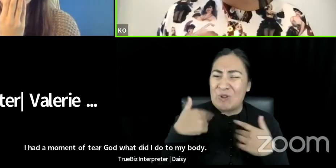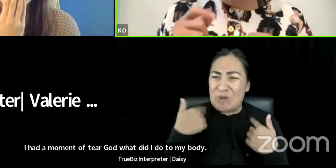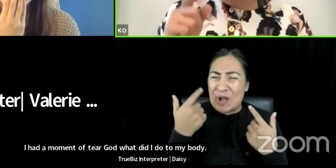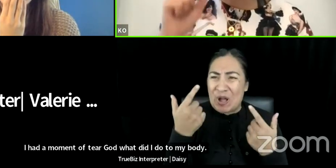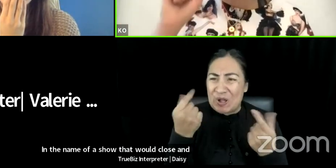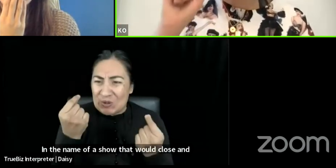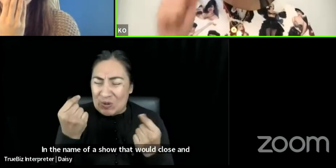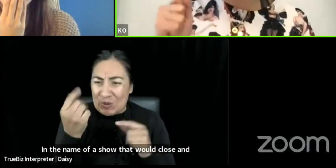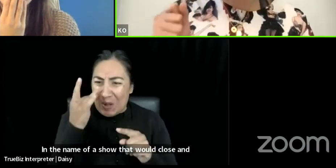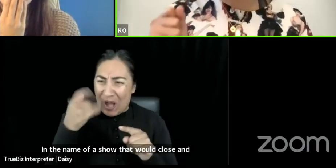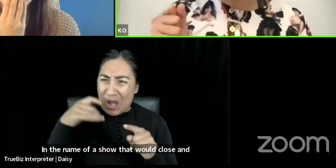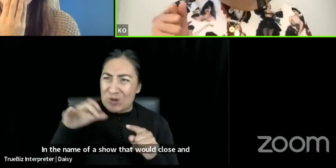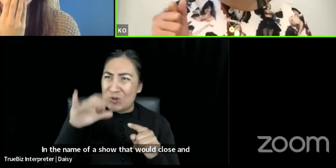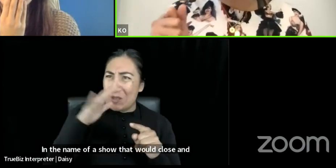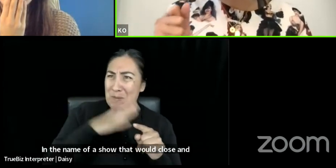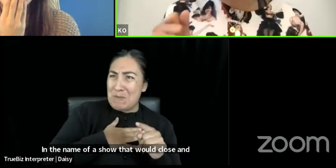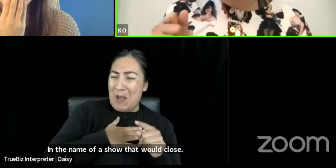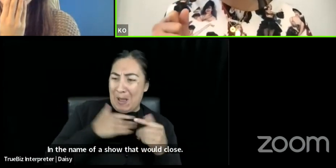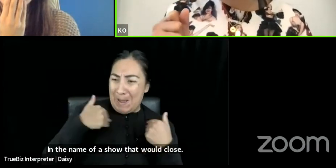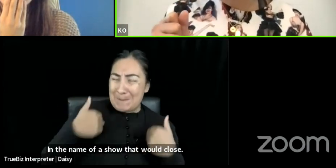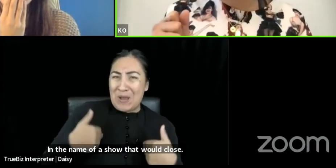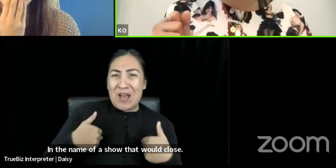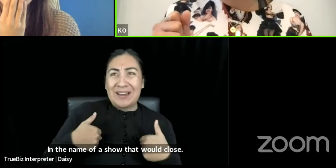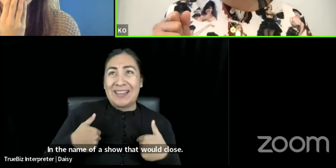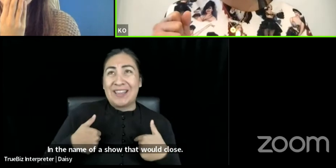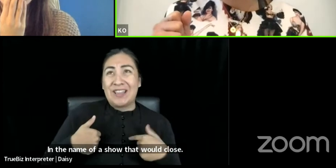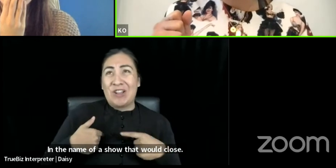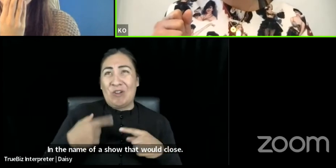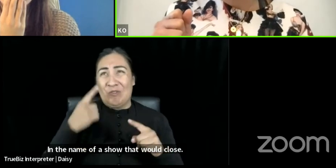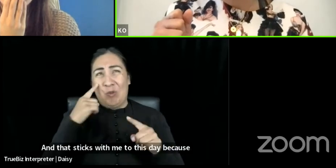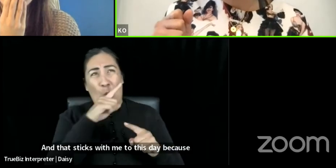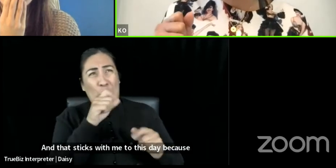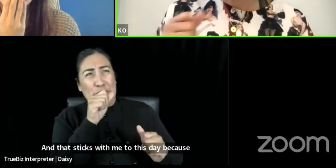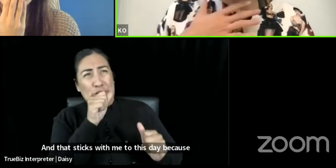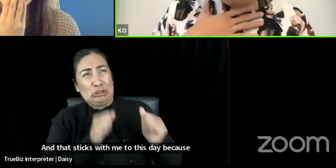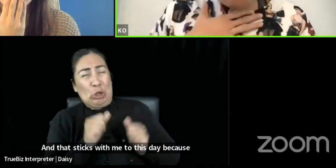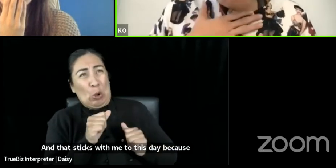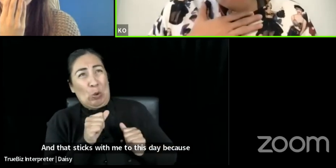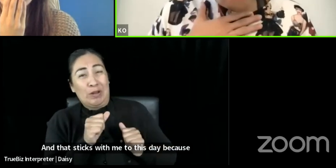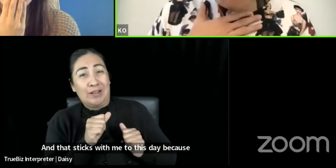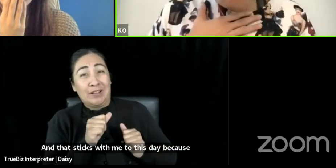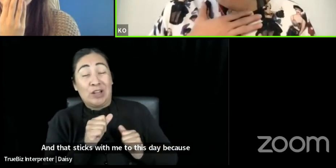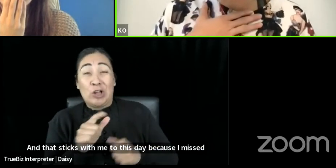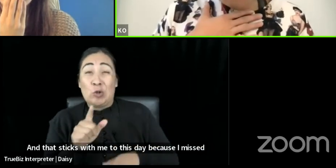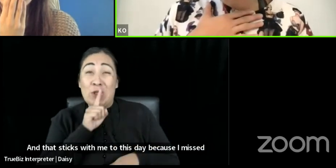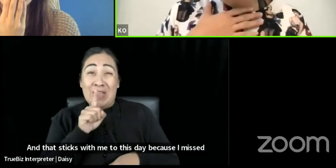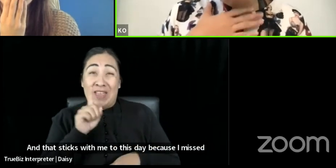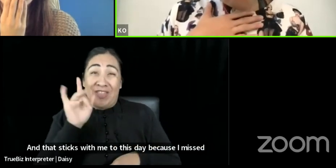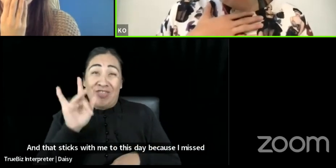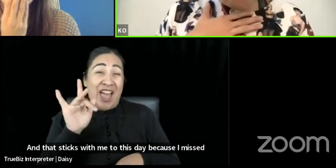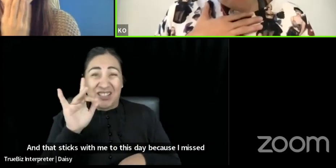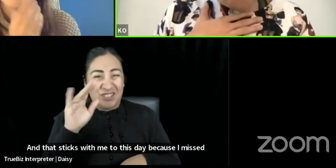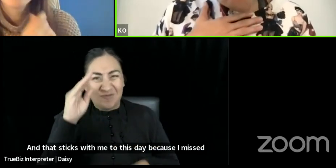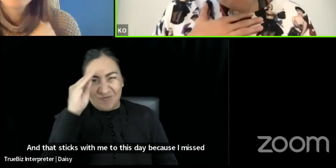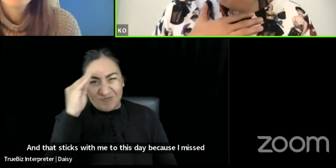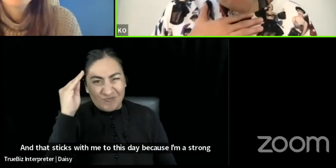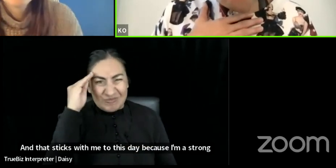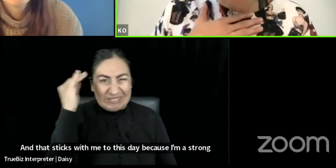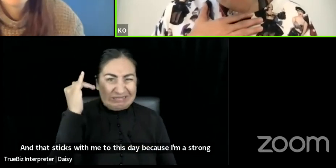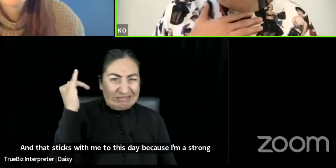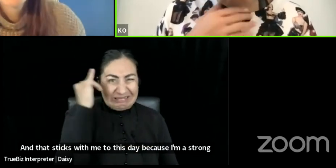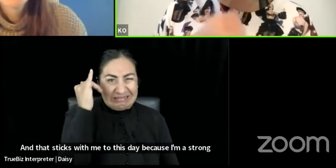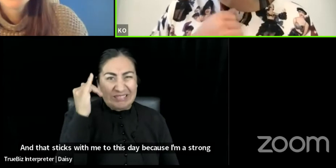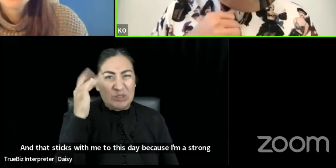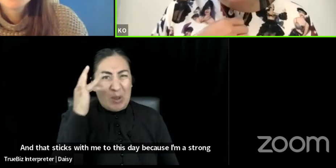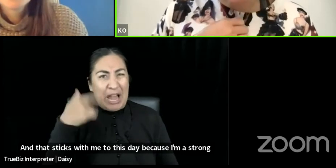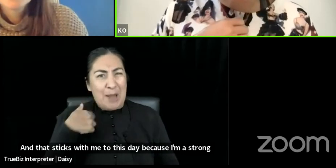And that sticks with me to this day, because I'm a strong individual, you know, I feel like I really do stand up